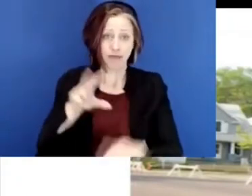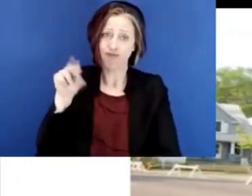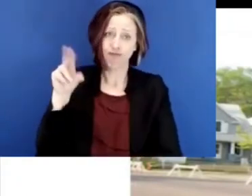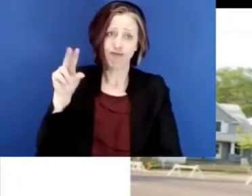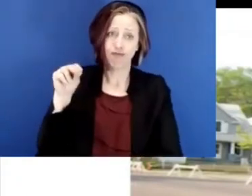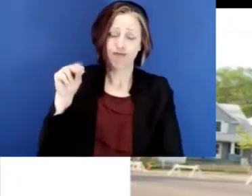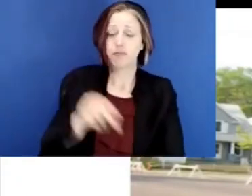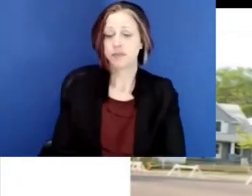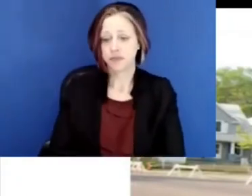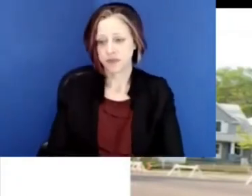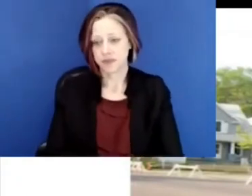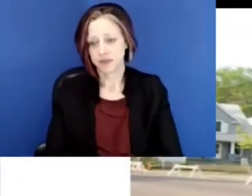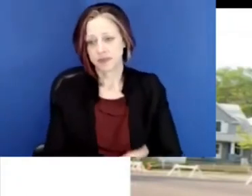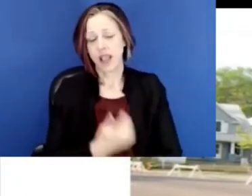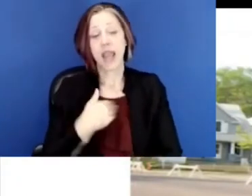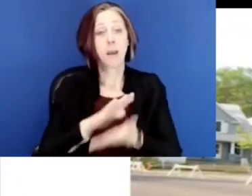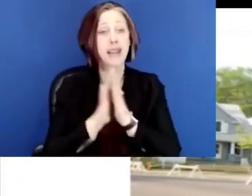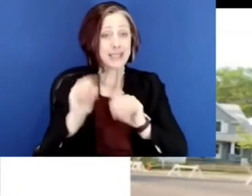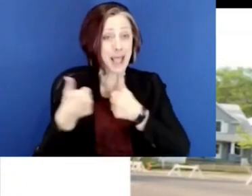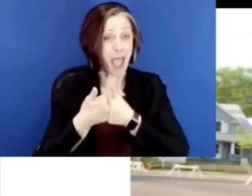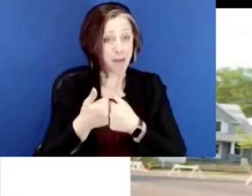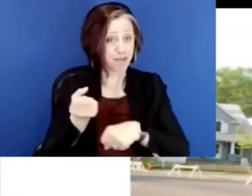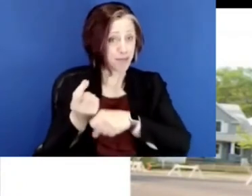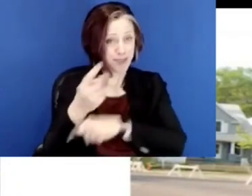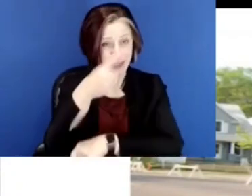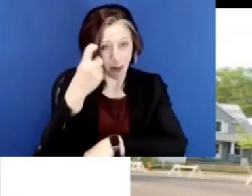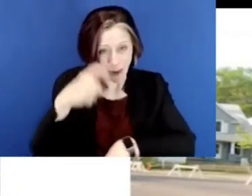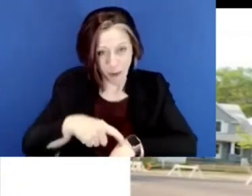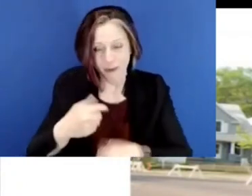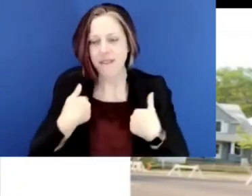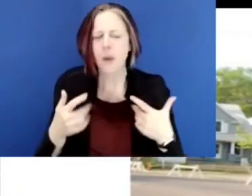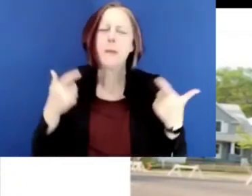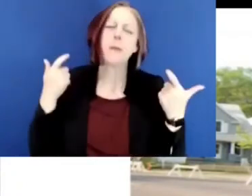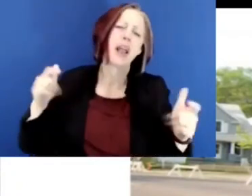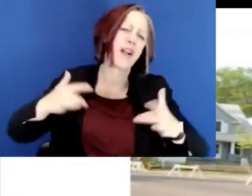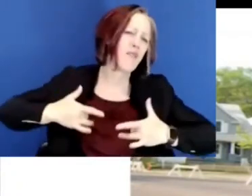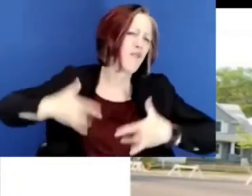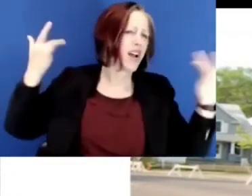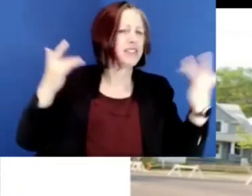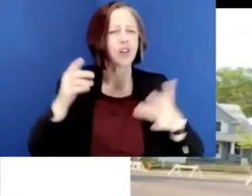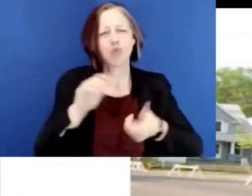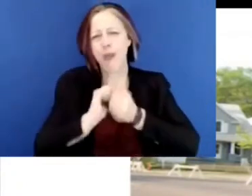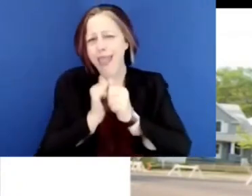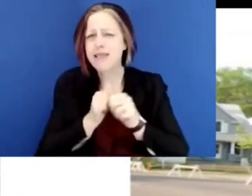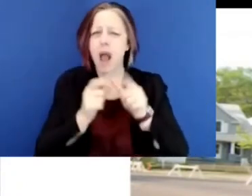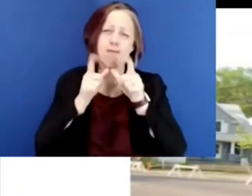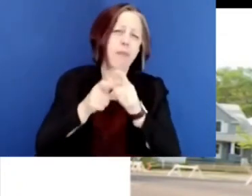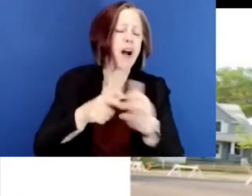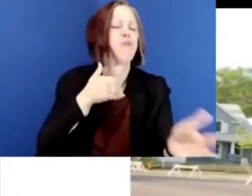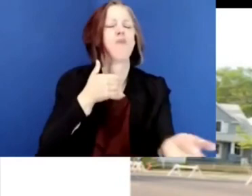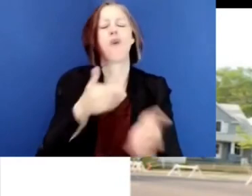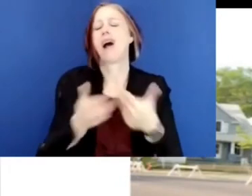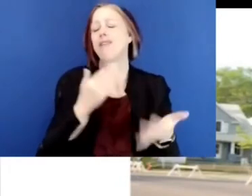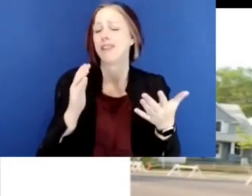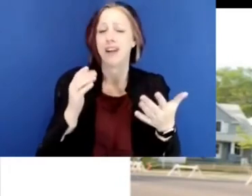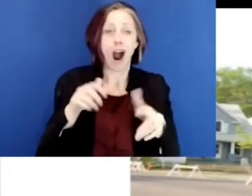worked with at the peace foundation. And we know that there's work that needs to happen. I don't want to digress. Um, but we also know that we have something